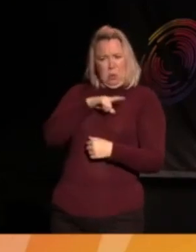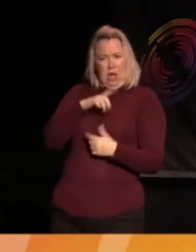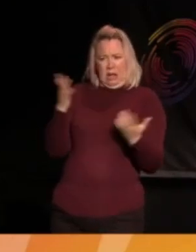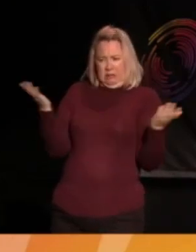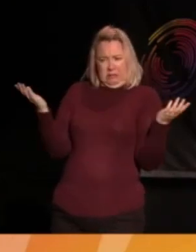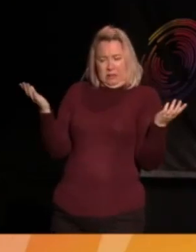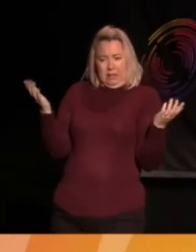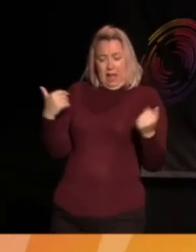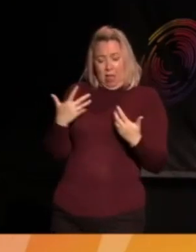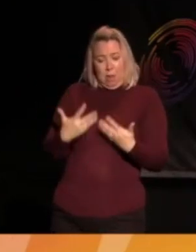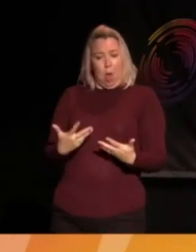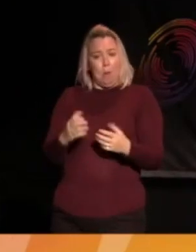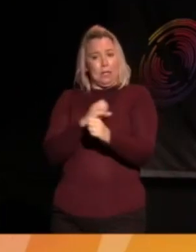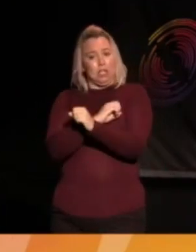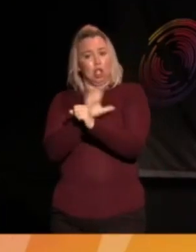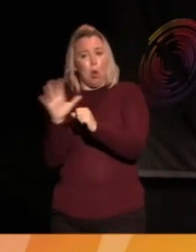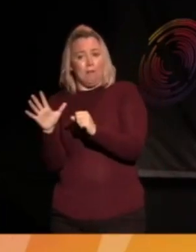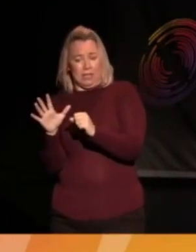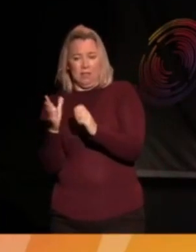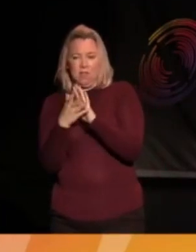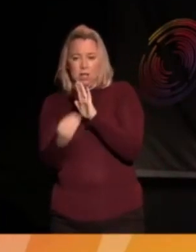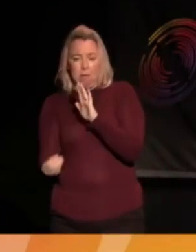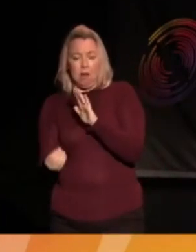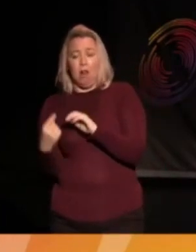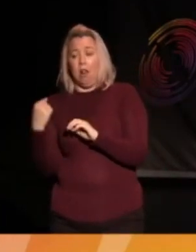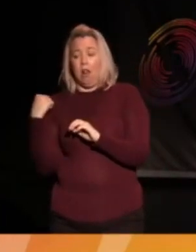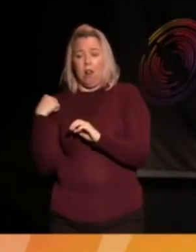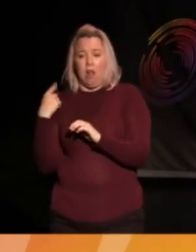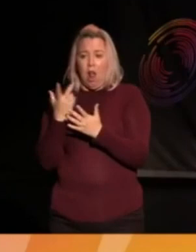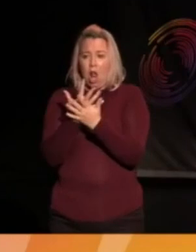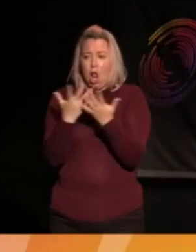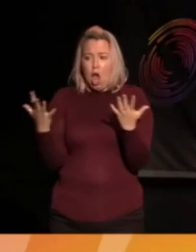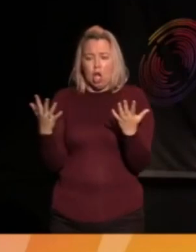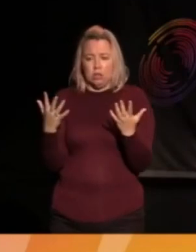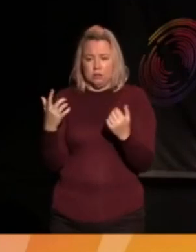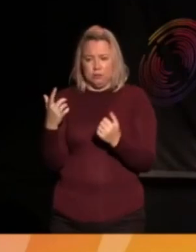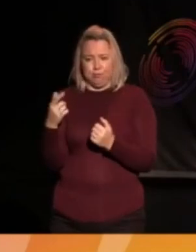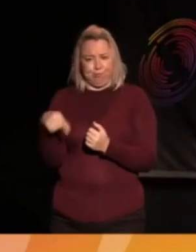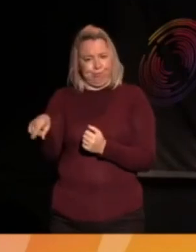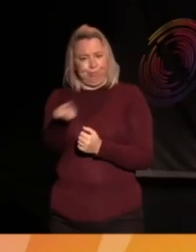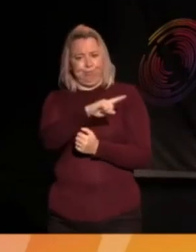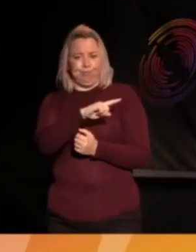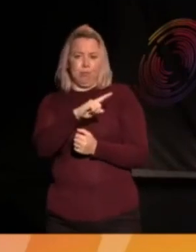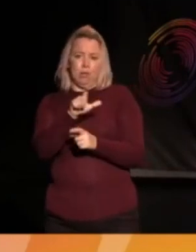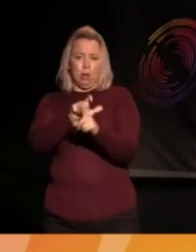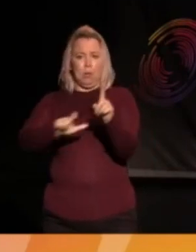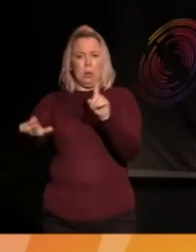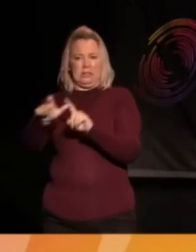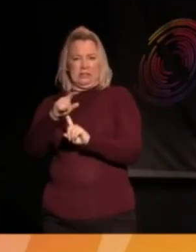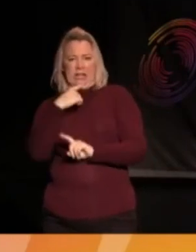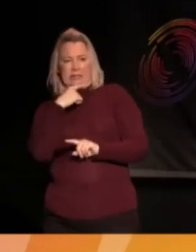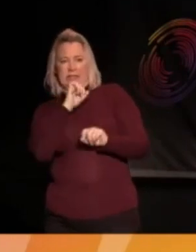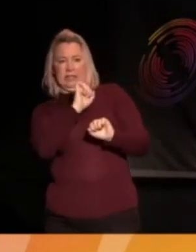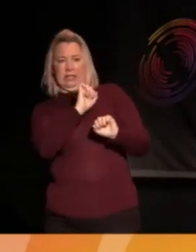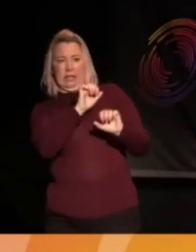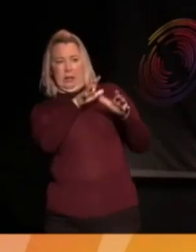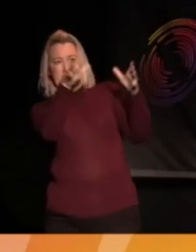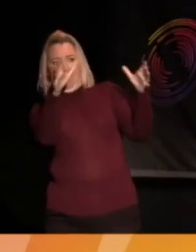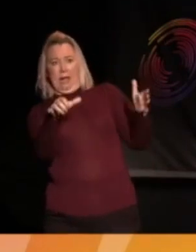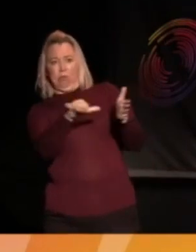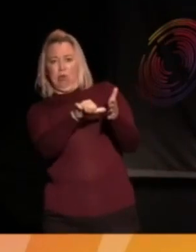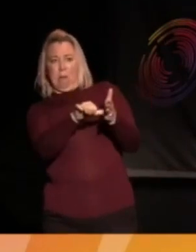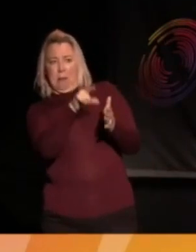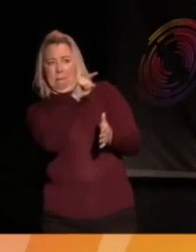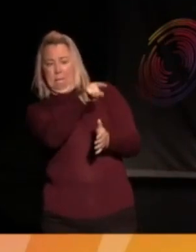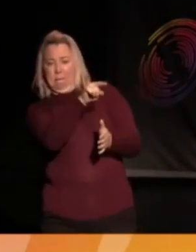times right now with COVID, a lot of people will be like, COVID is the massive, the big issue for me. It's putting